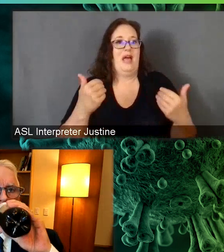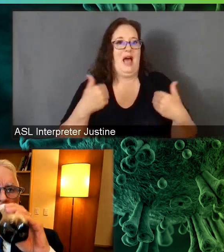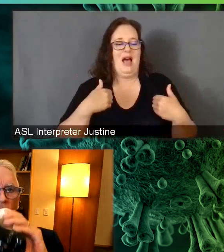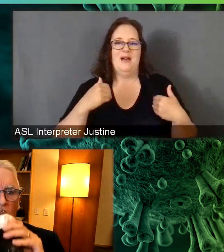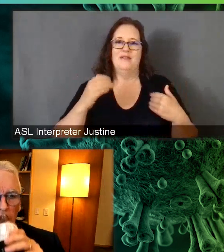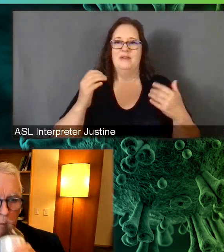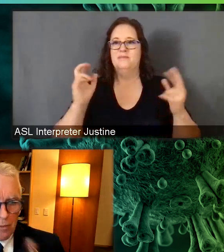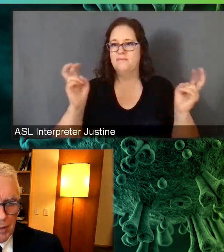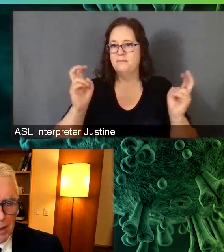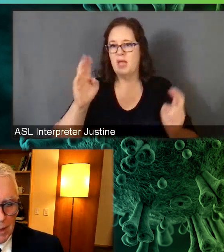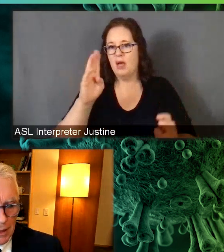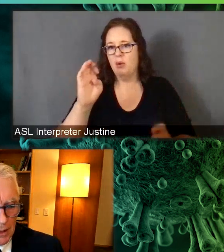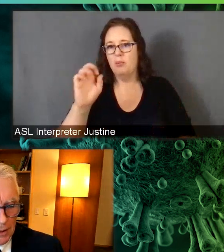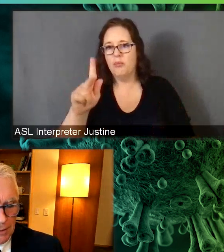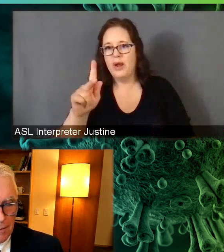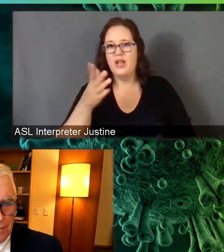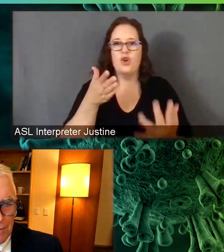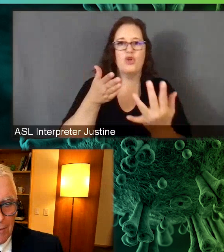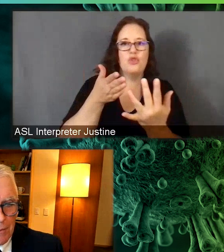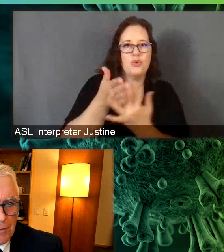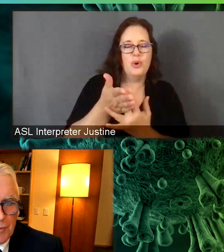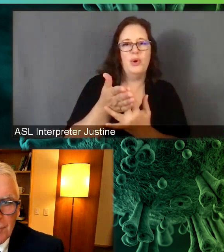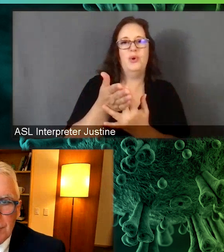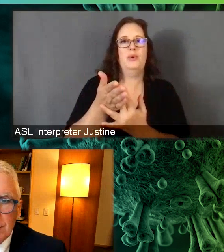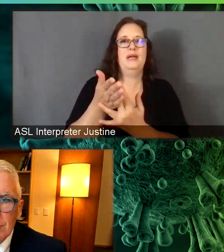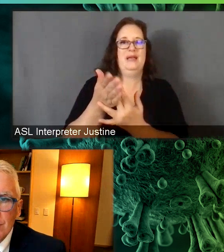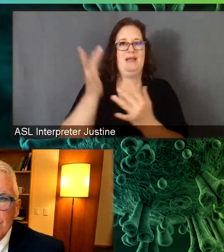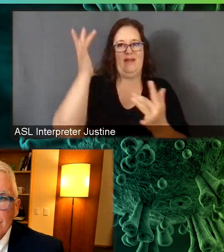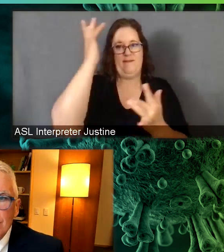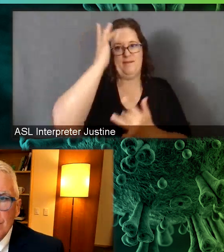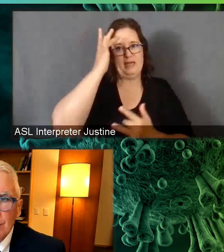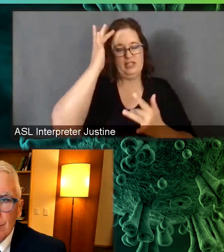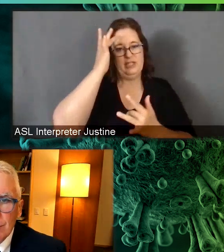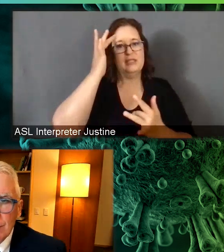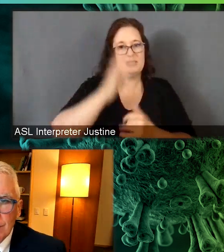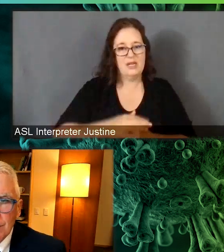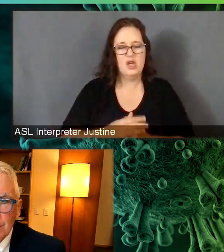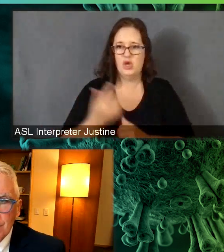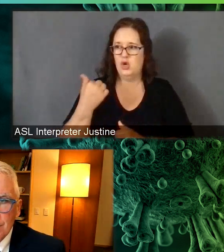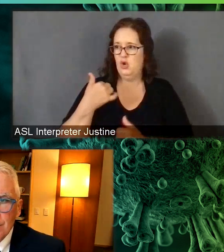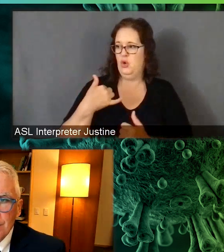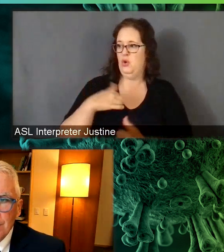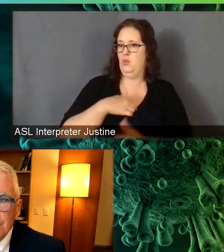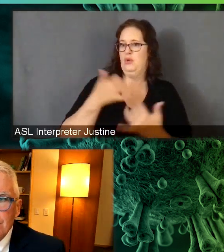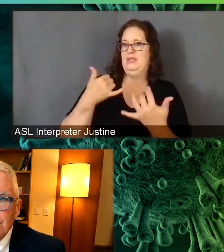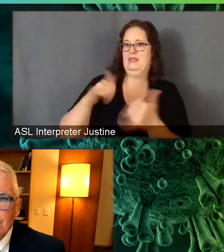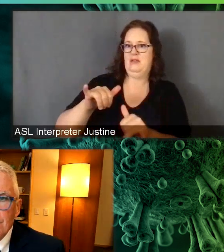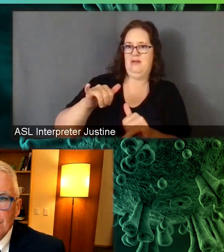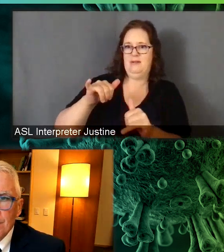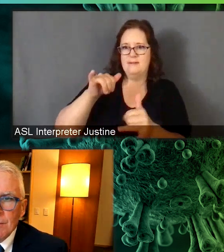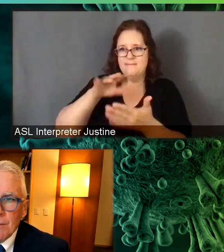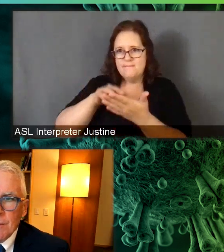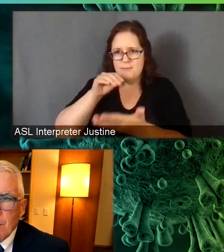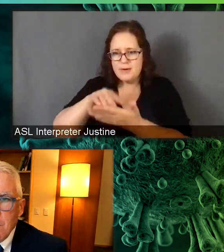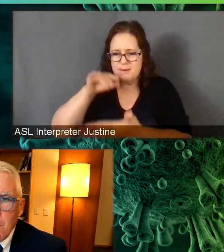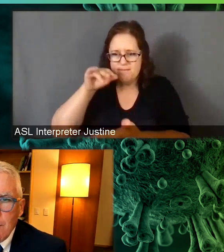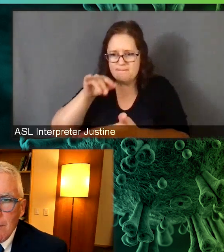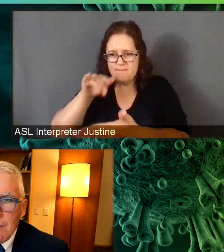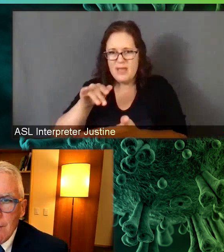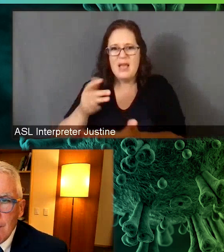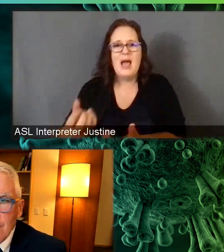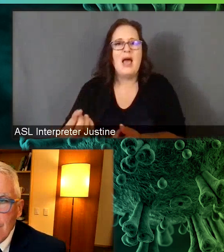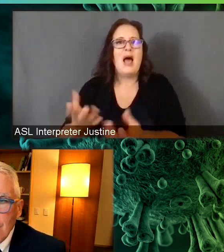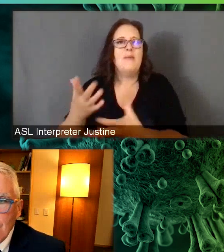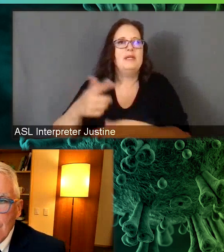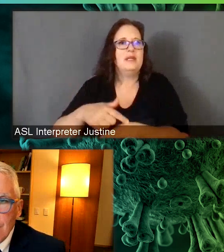this on the media a lot. I think the reality is that we're still learning exactly how often this happens and what the true numerator and